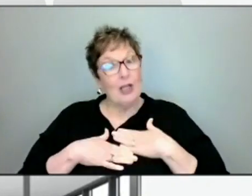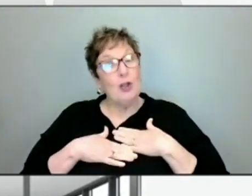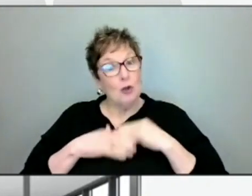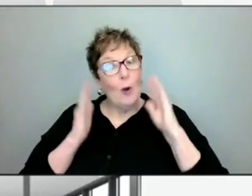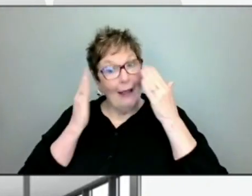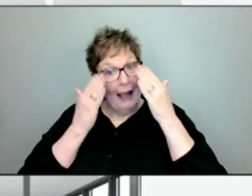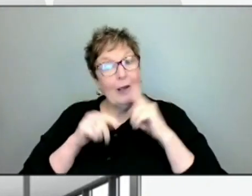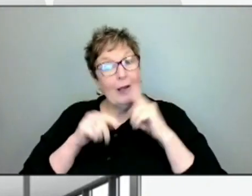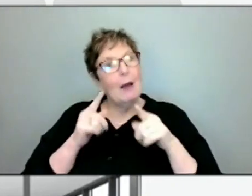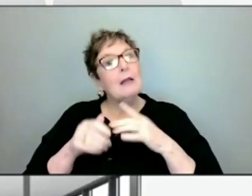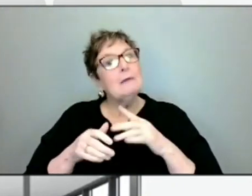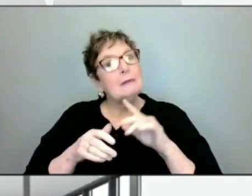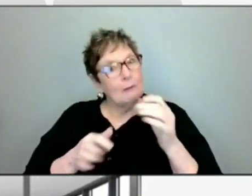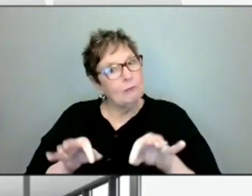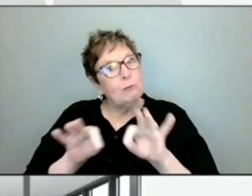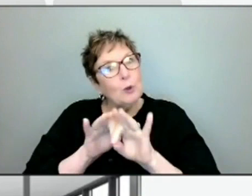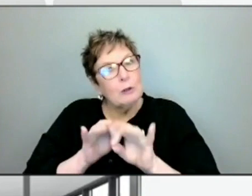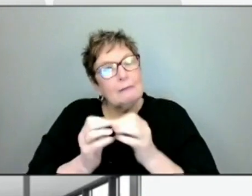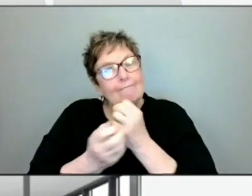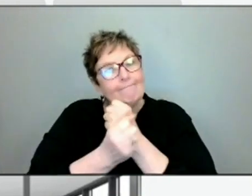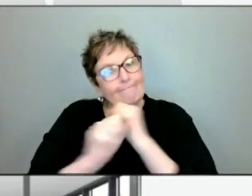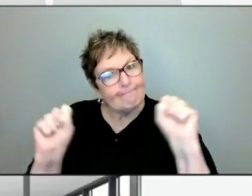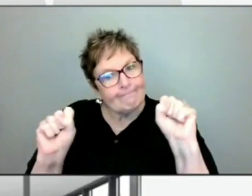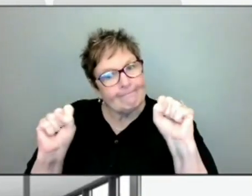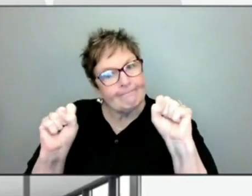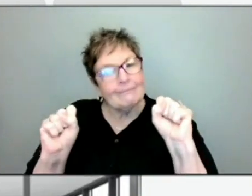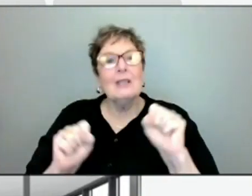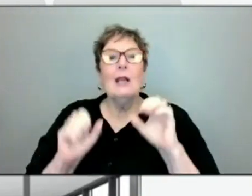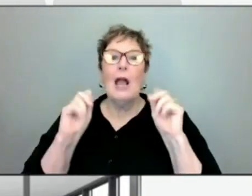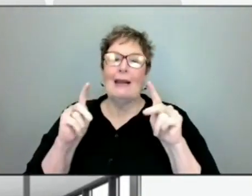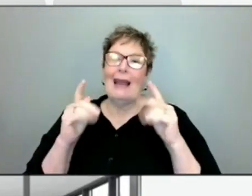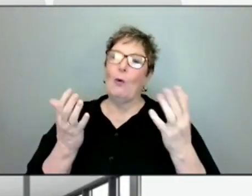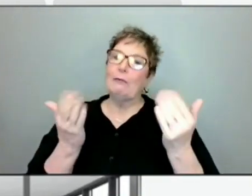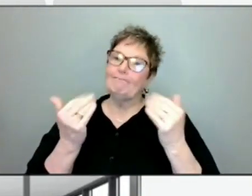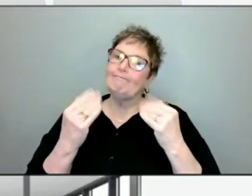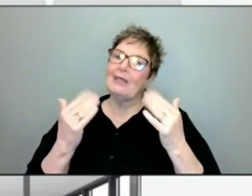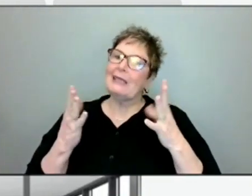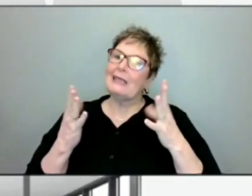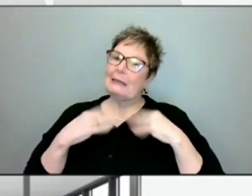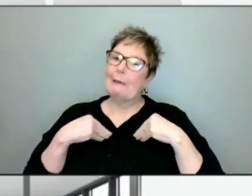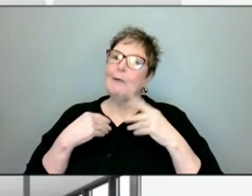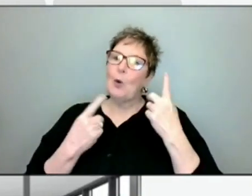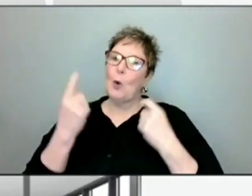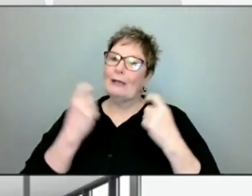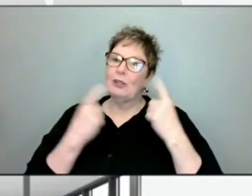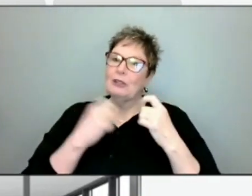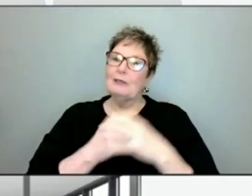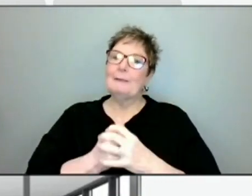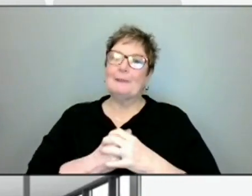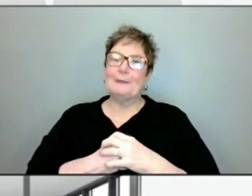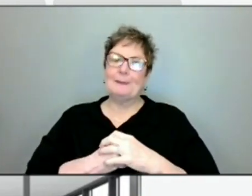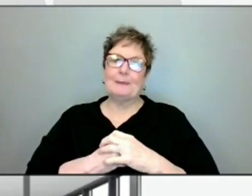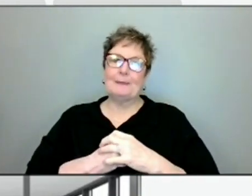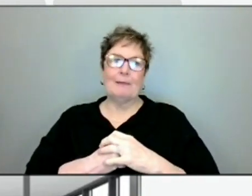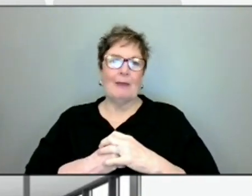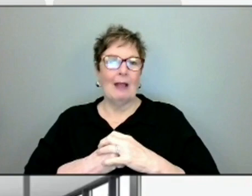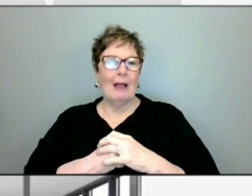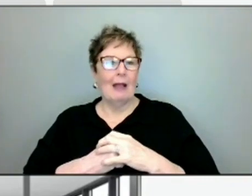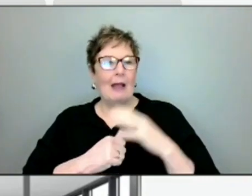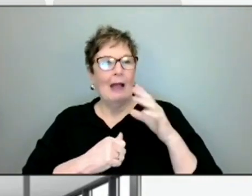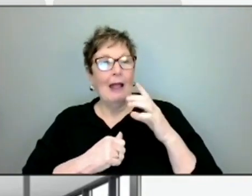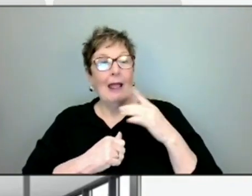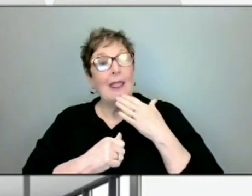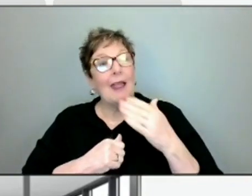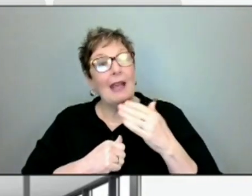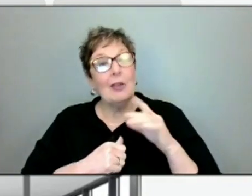safely. And with that, we'll open it up for questions. Thank you, Director Harris and Dr.